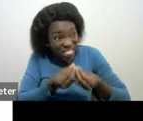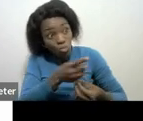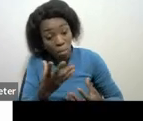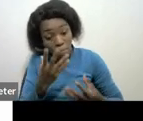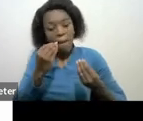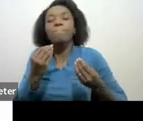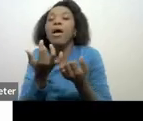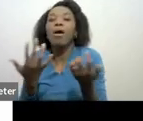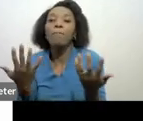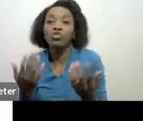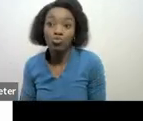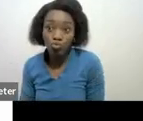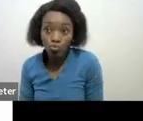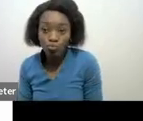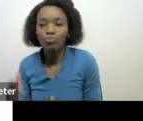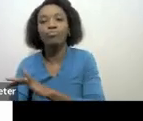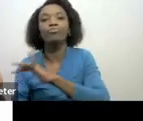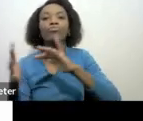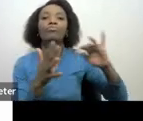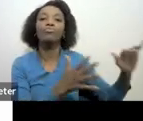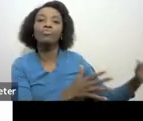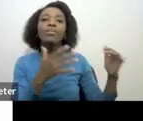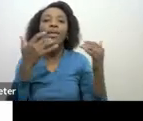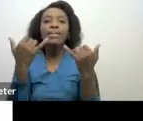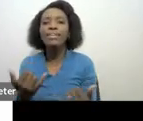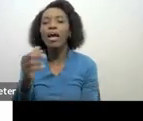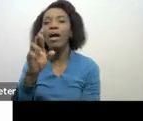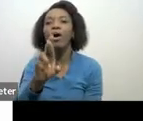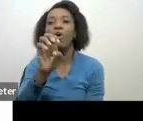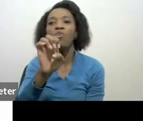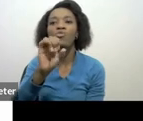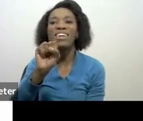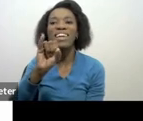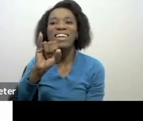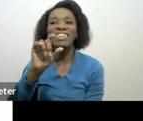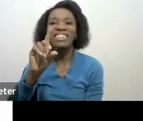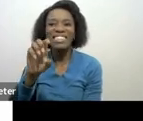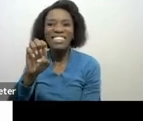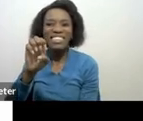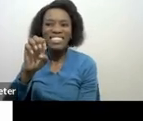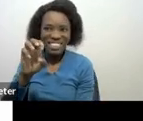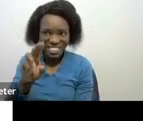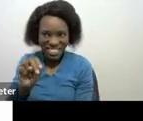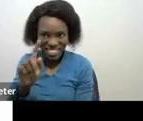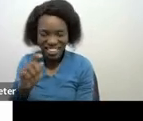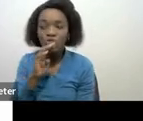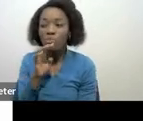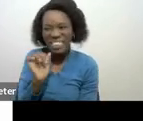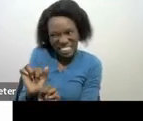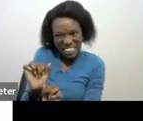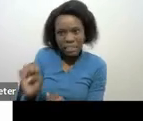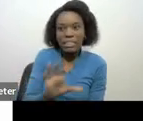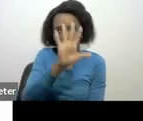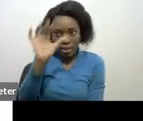And then you go through as well, we have the resident where there are texts on worldwide income and then ordinary resident of